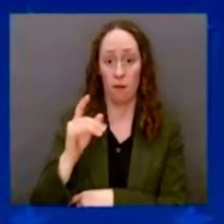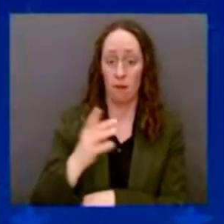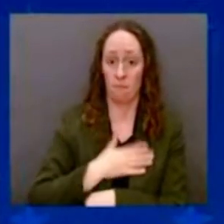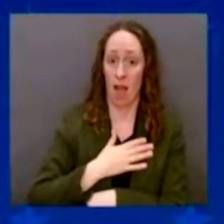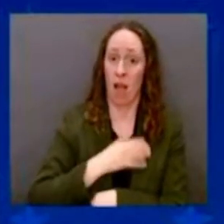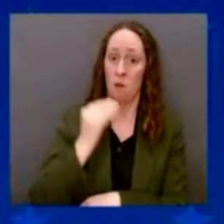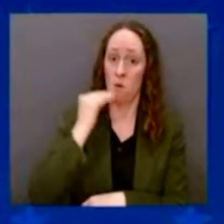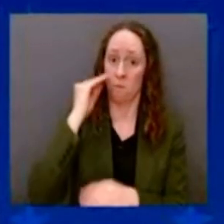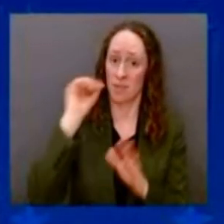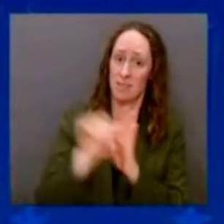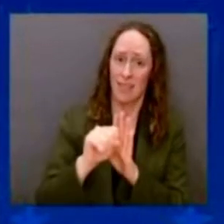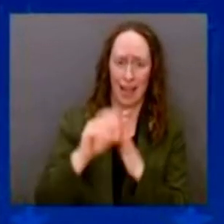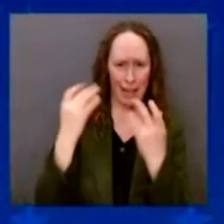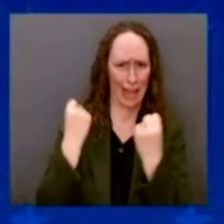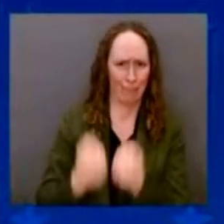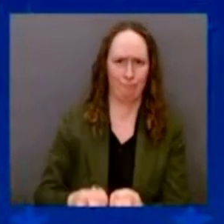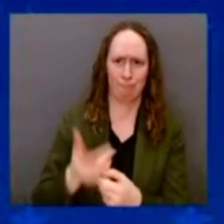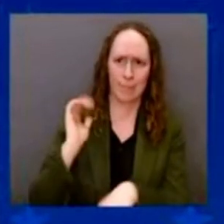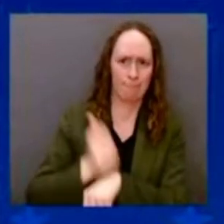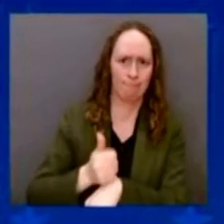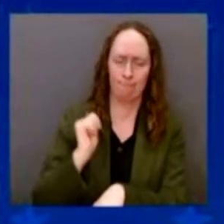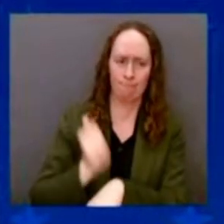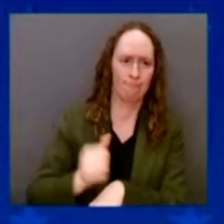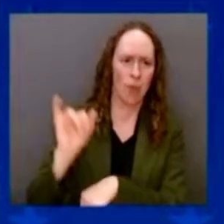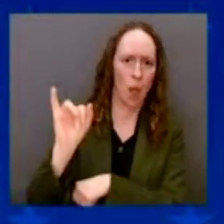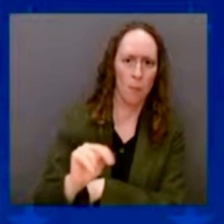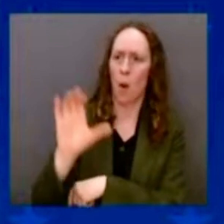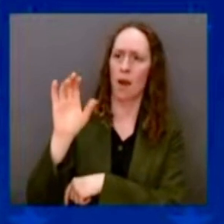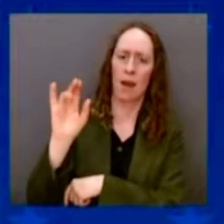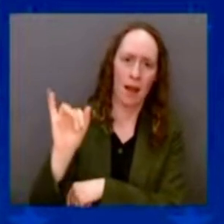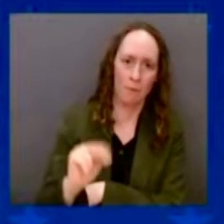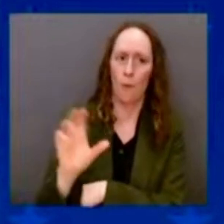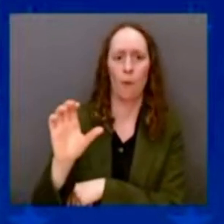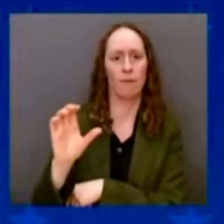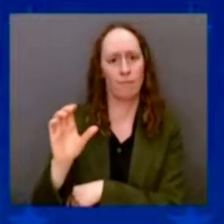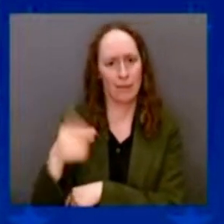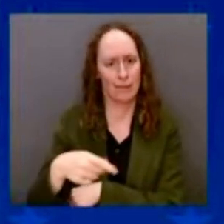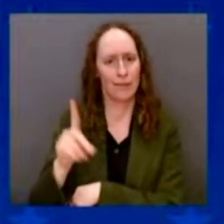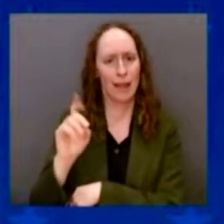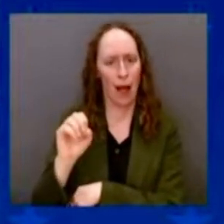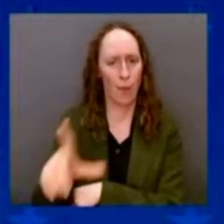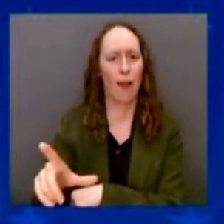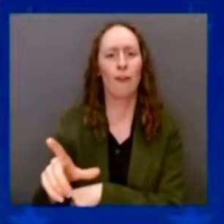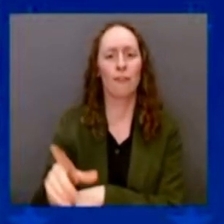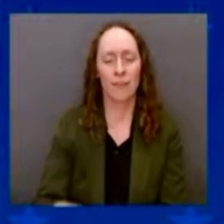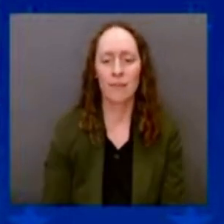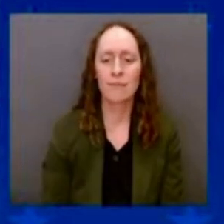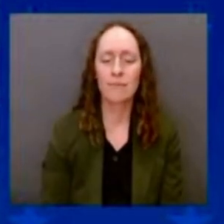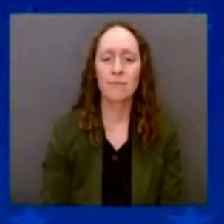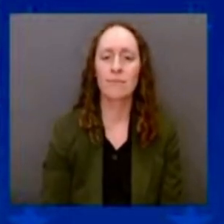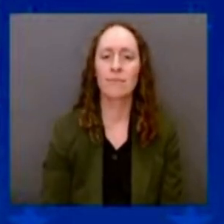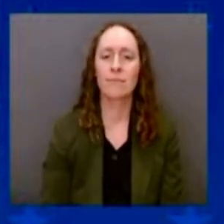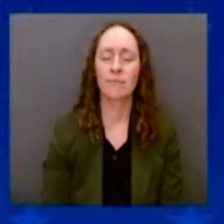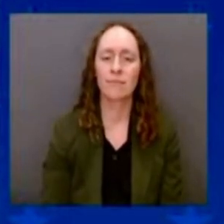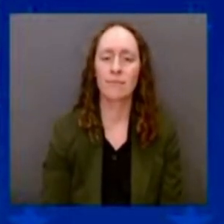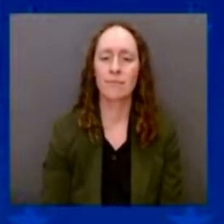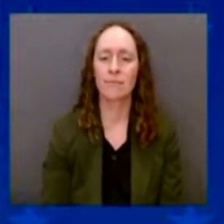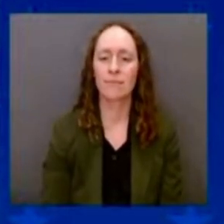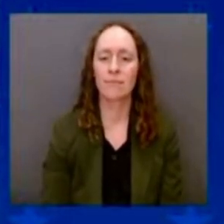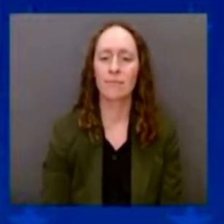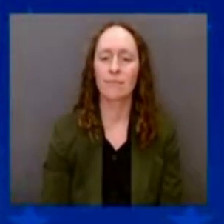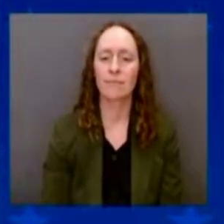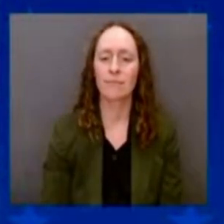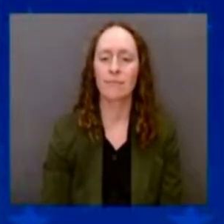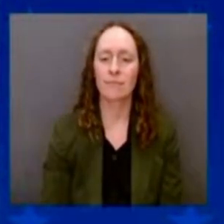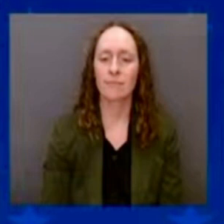when I was in high school and when I first got started, those corporations had some greater social responsibility. They